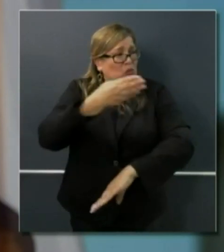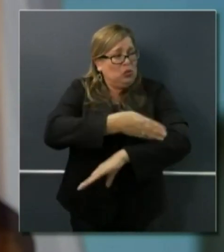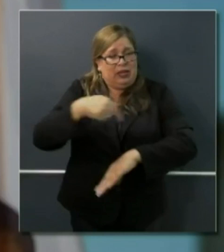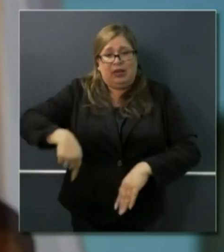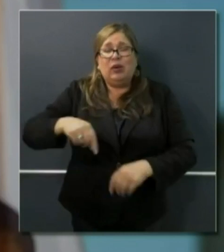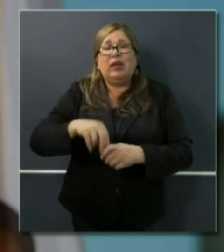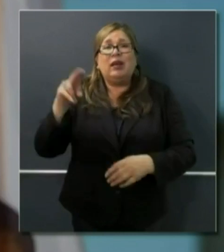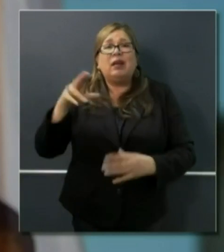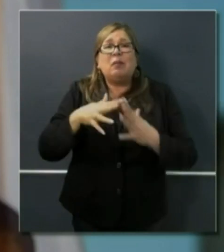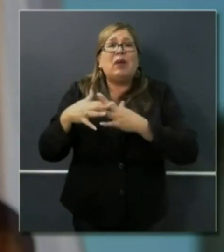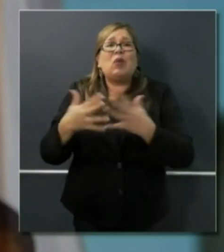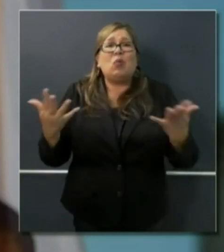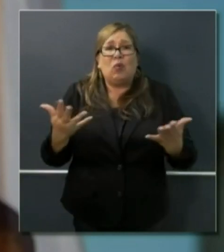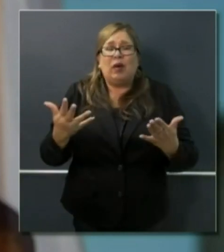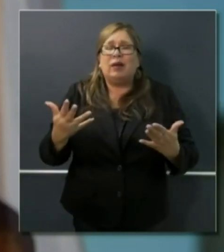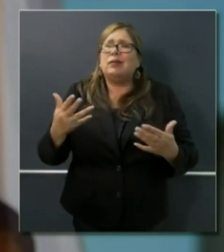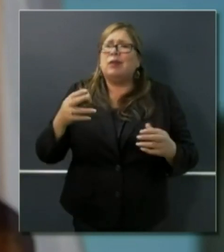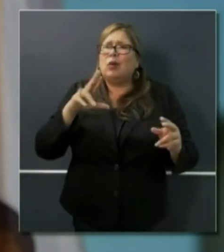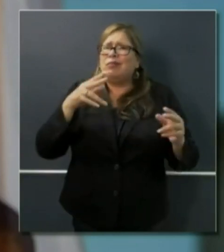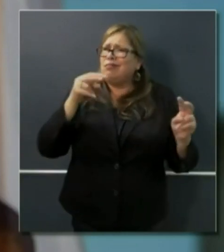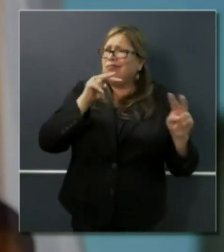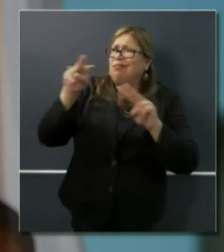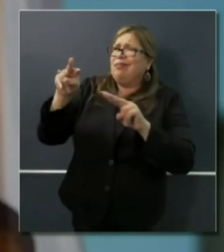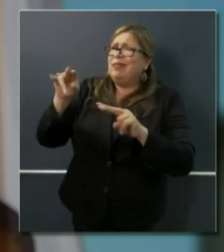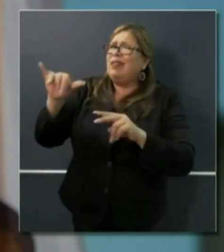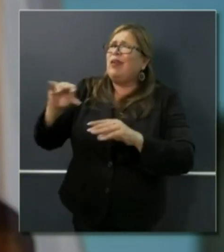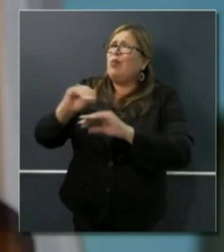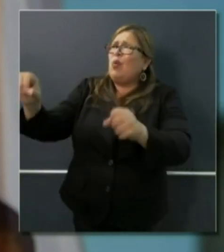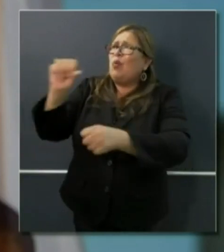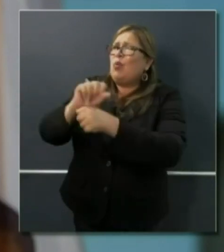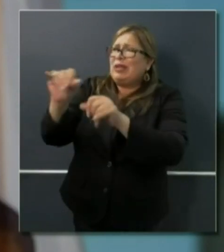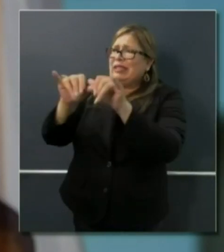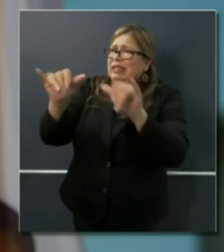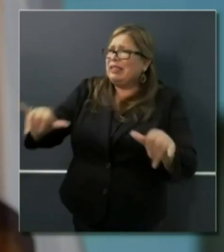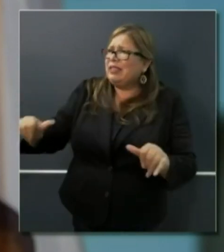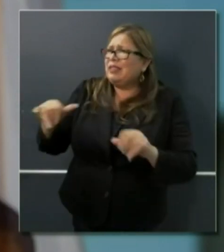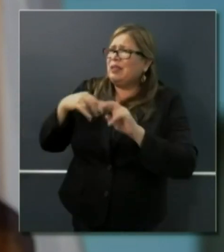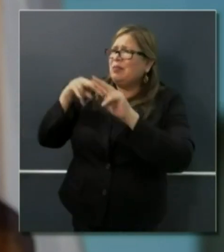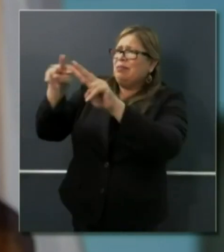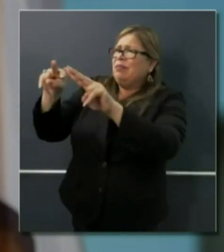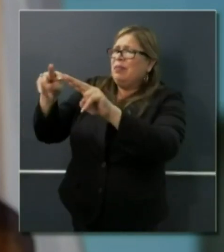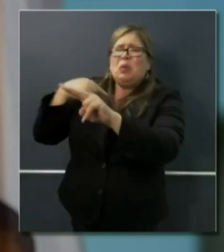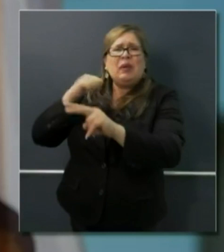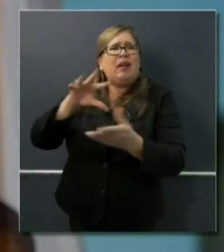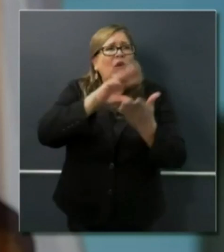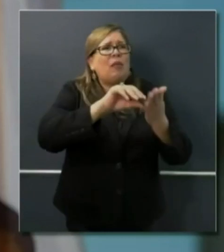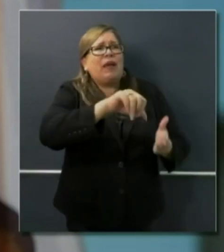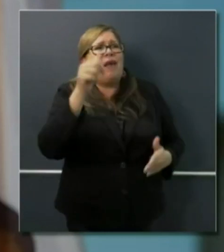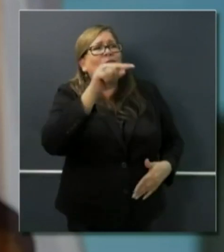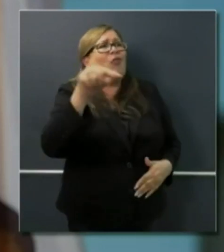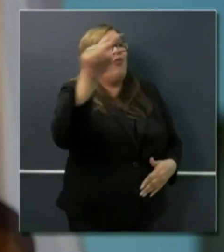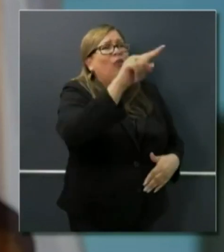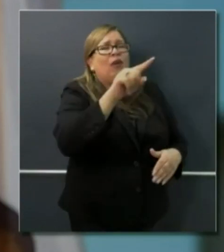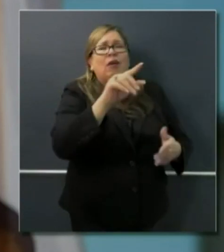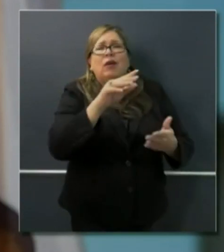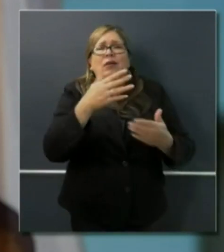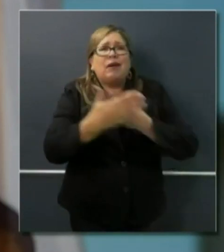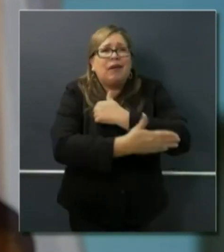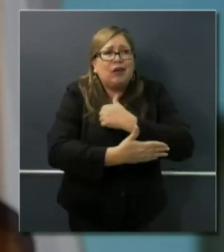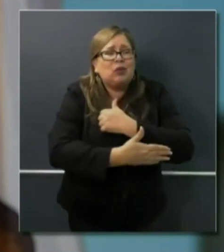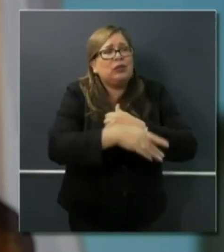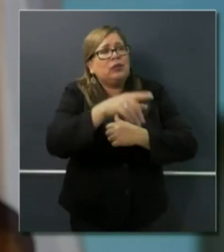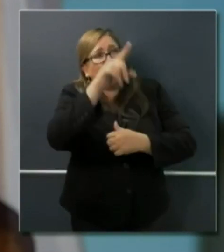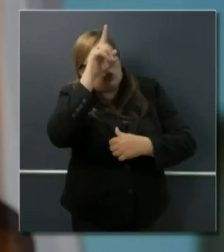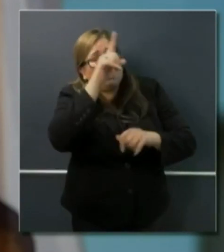unemployment system and do more of what you're seeing in countries like Germany and elsewhere are doing, and that's provide the employment